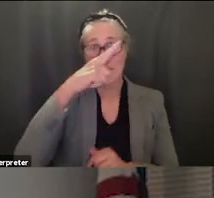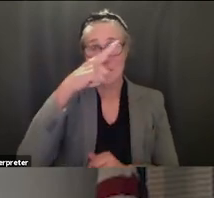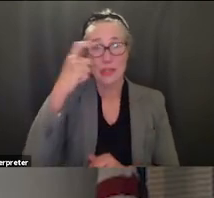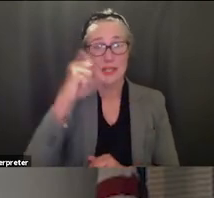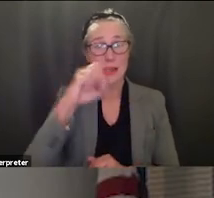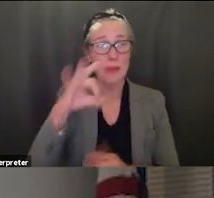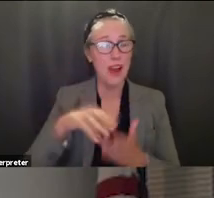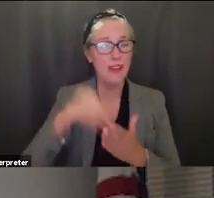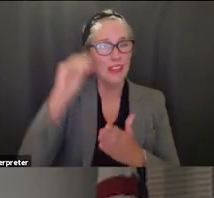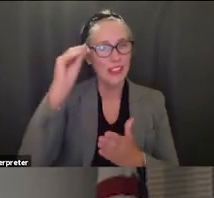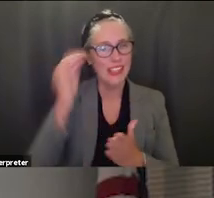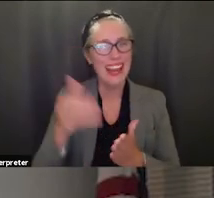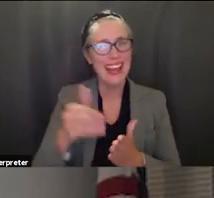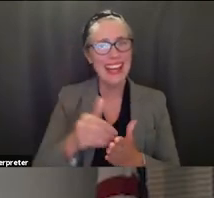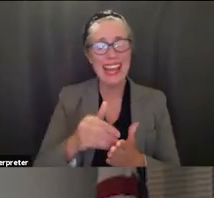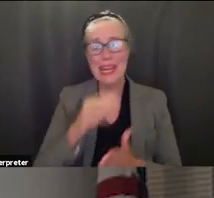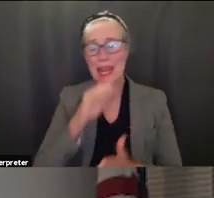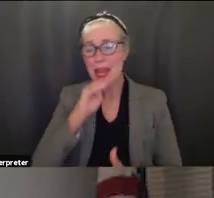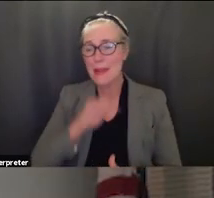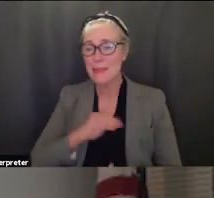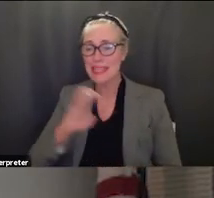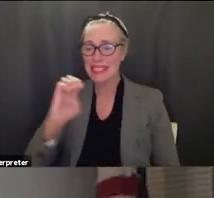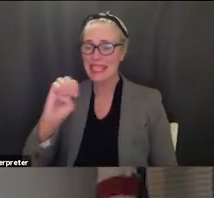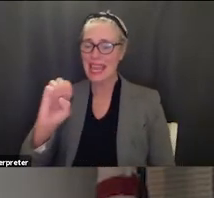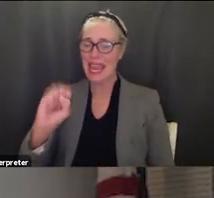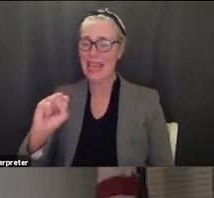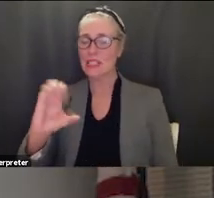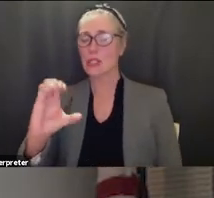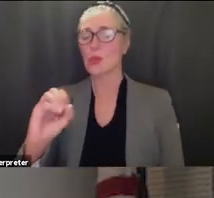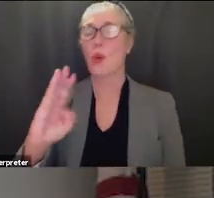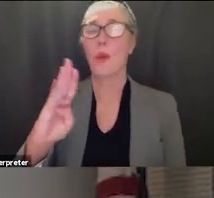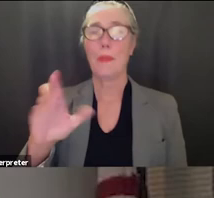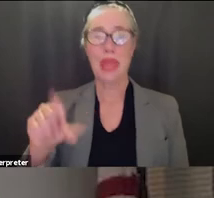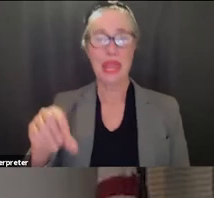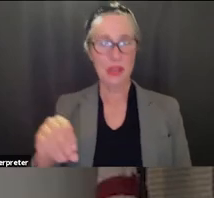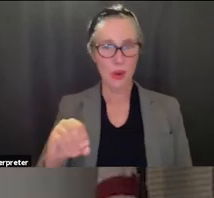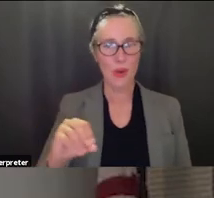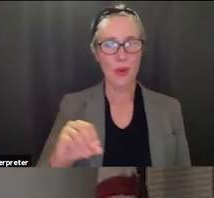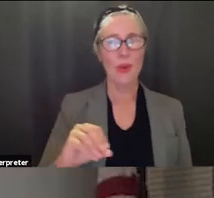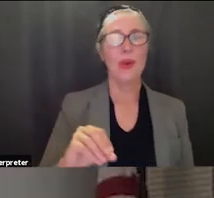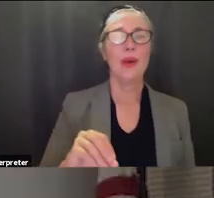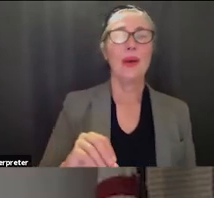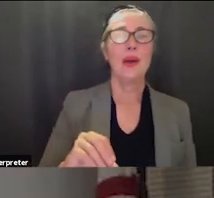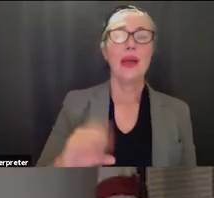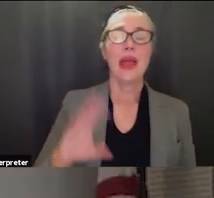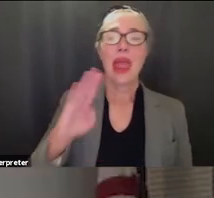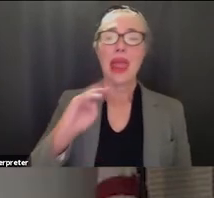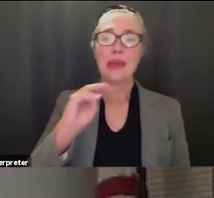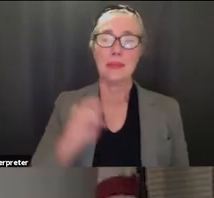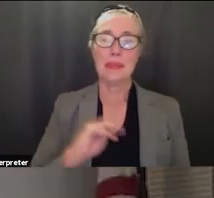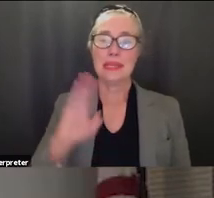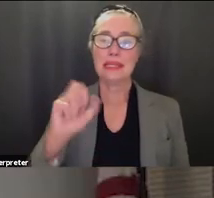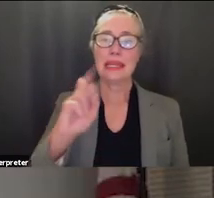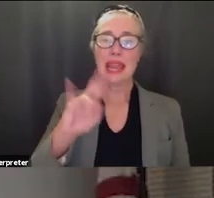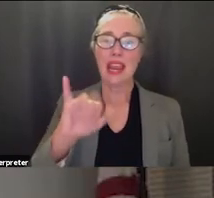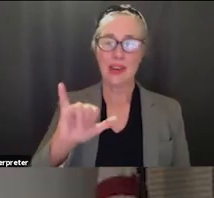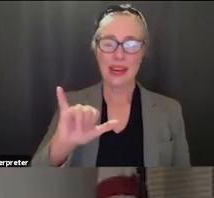miss escobedo miss loffridge and also dr miss carrie thank you so much